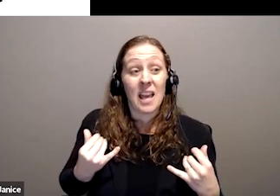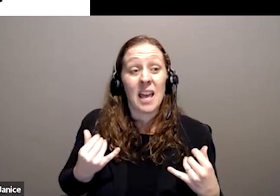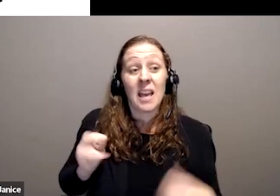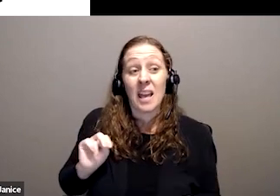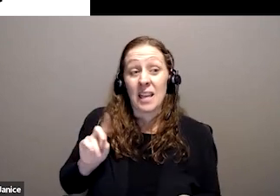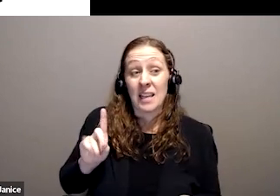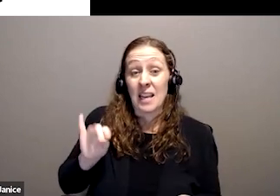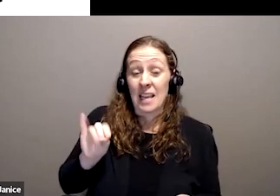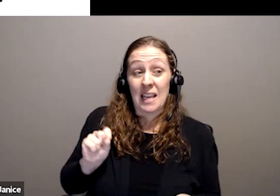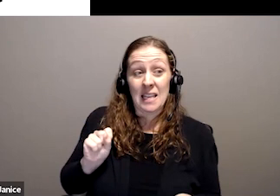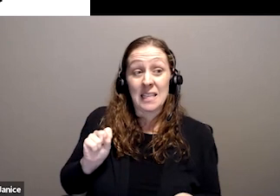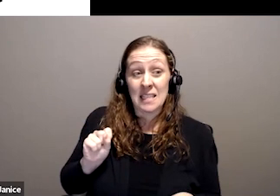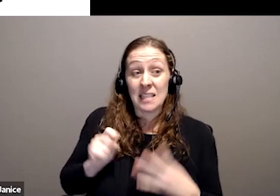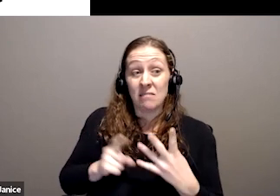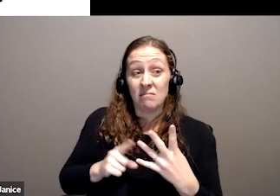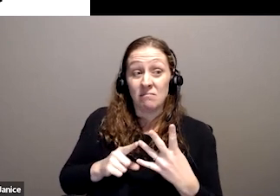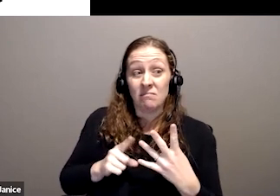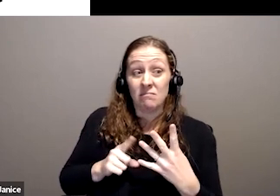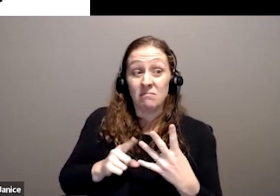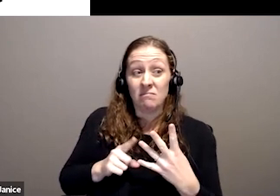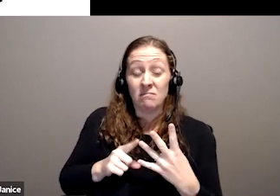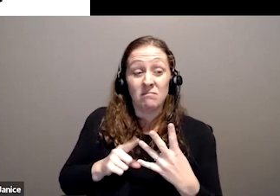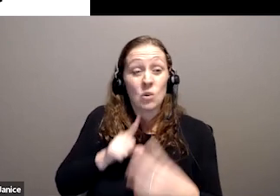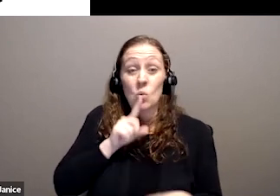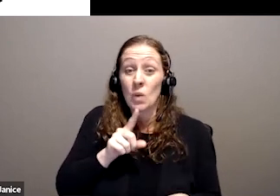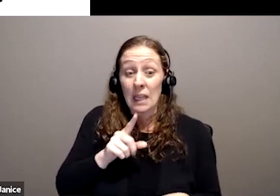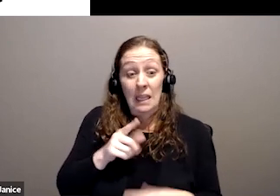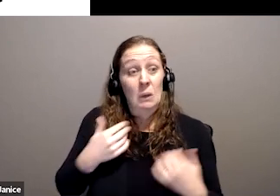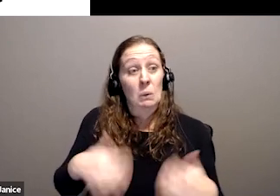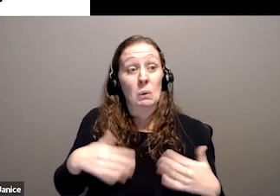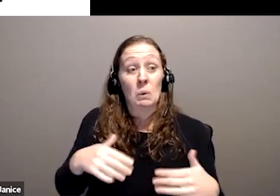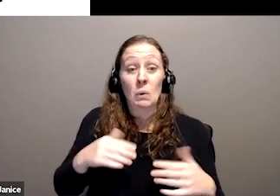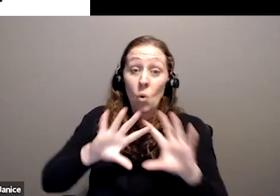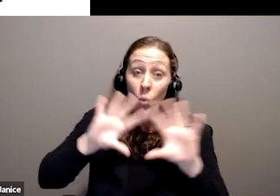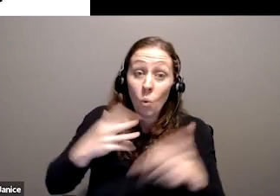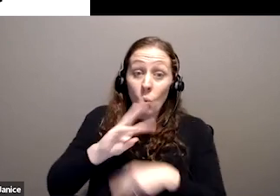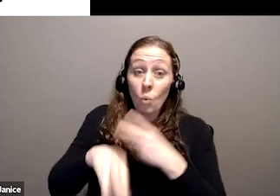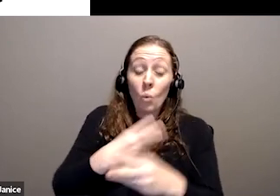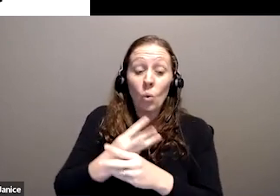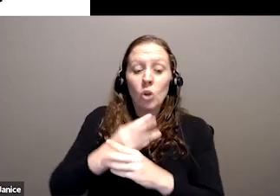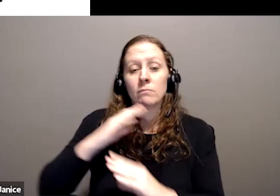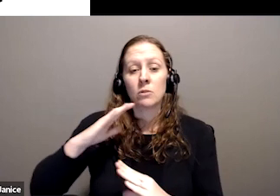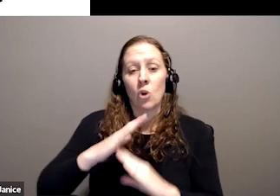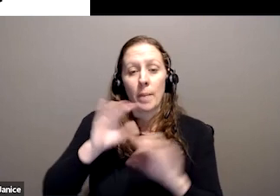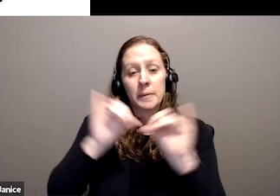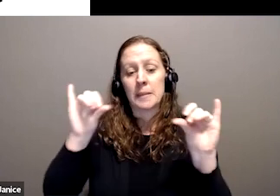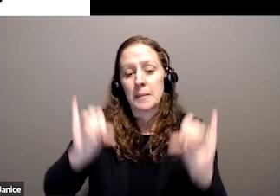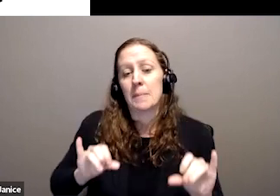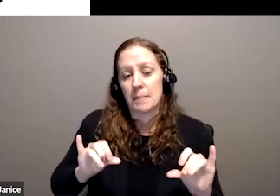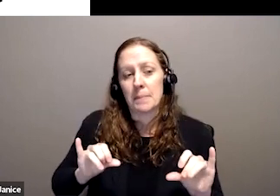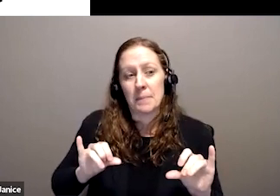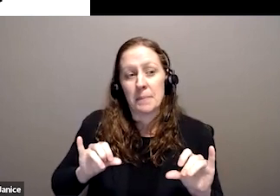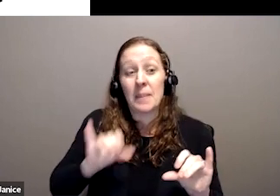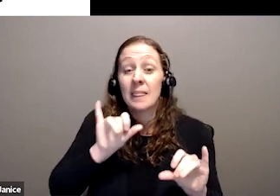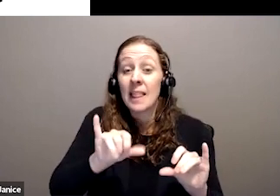NDIS has the potential to be at the heart of the best disability system in the world, which embraces disability